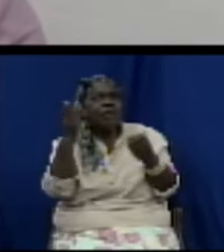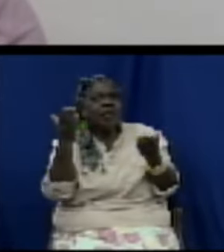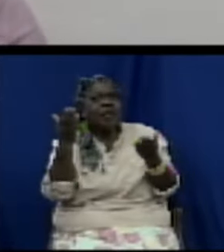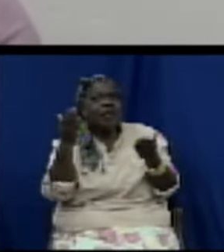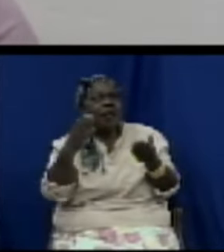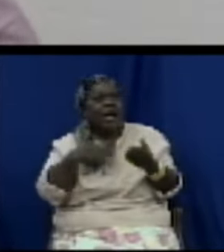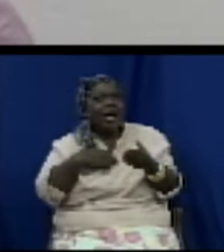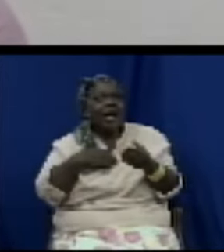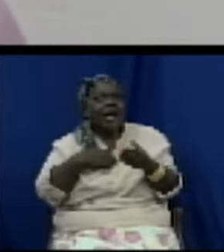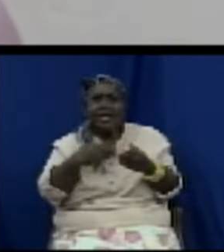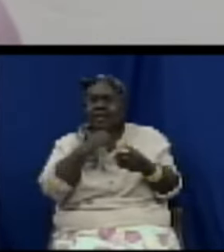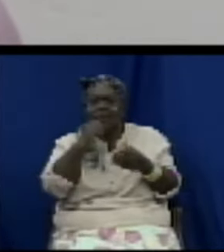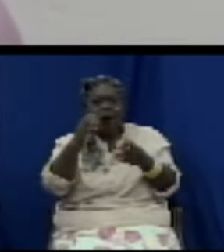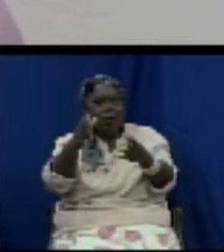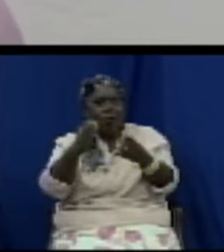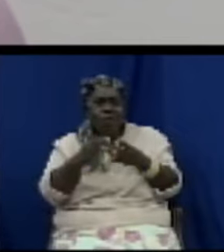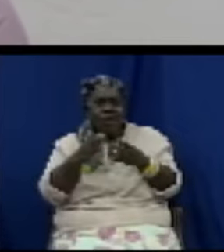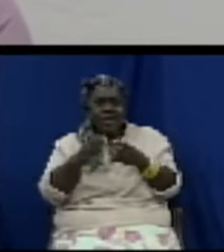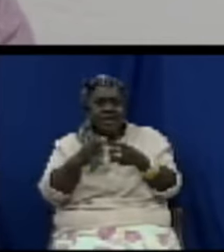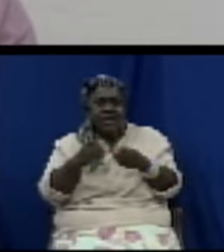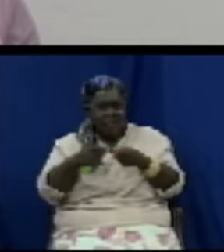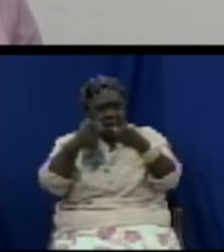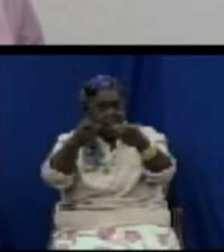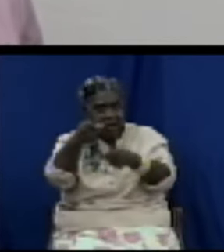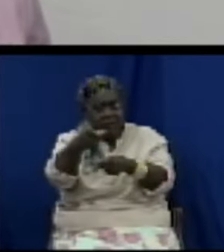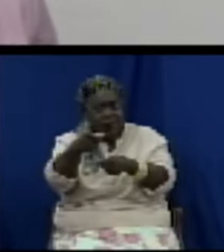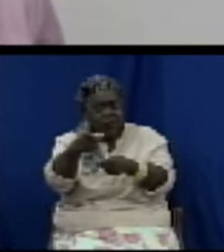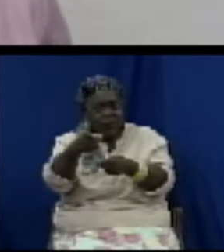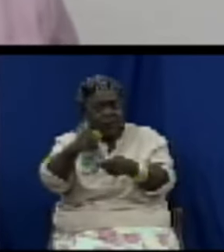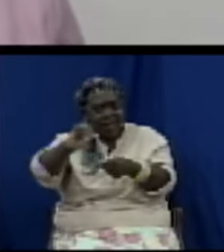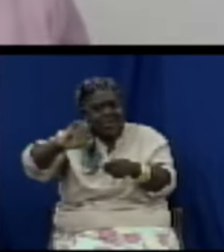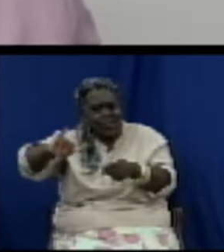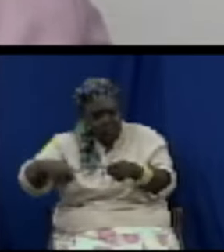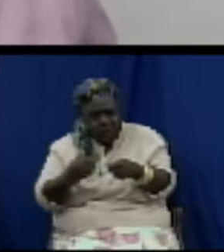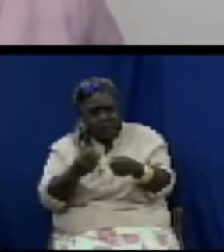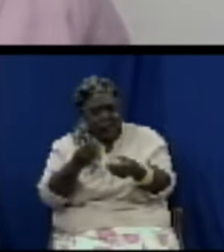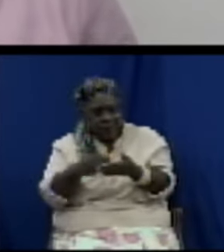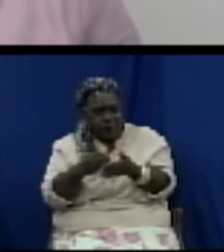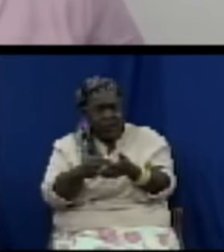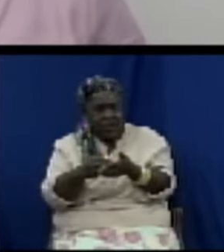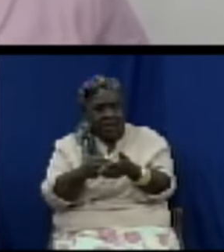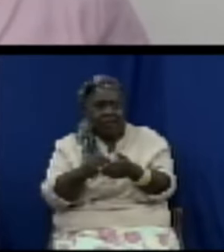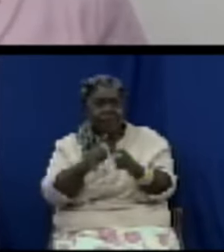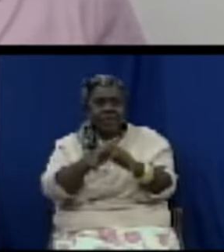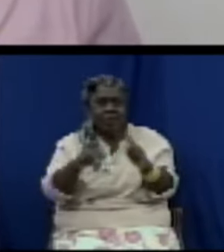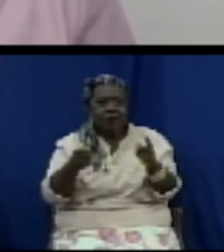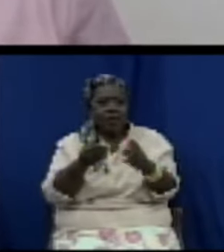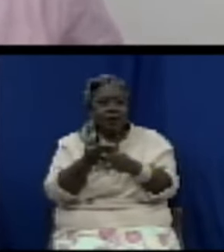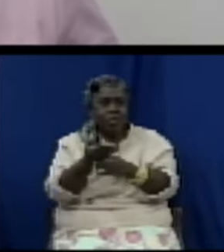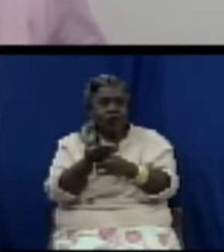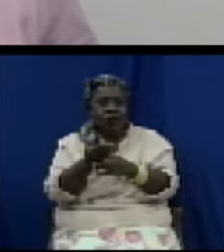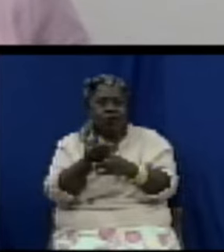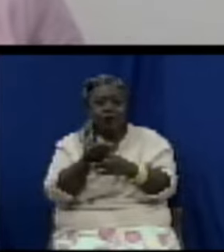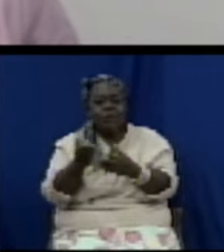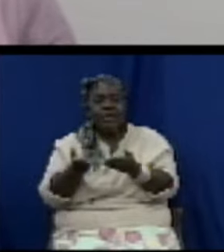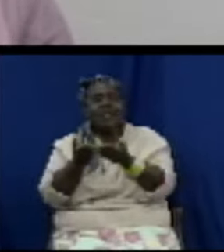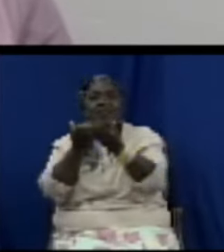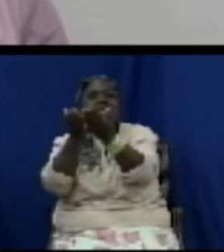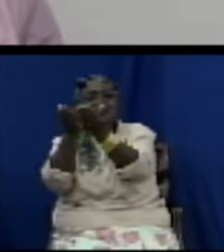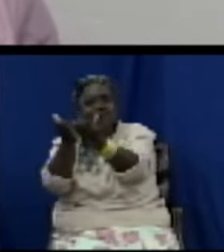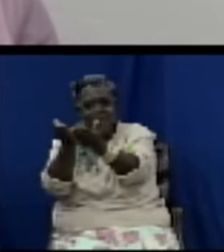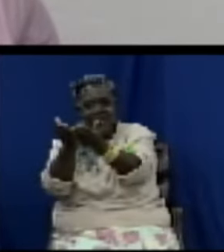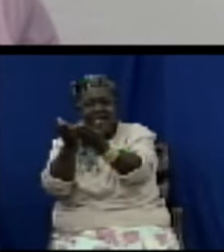what do you mean I can't get my money back these legislative changes will make it very clear to consumers